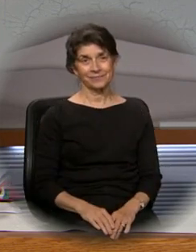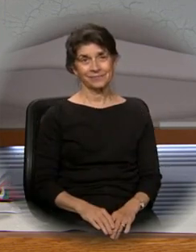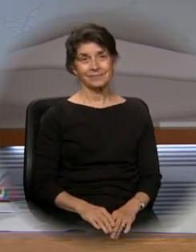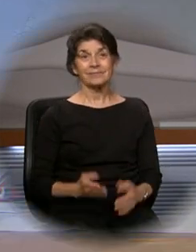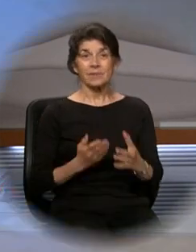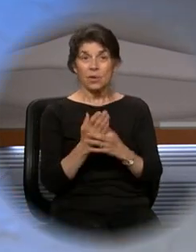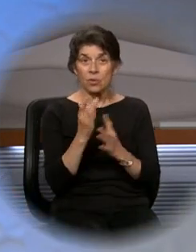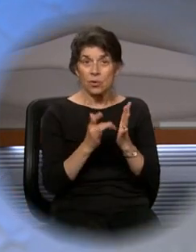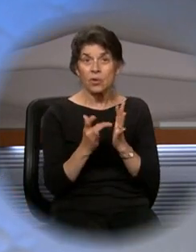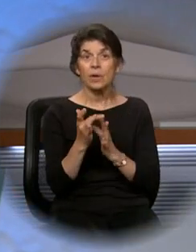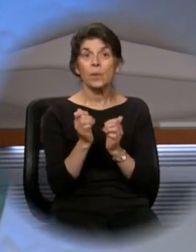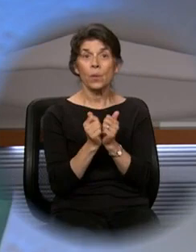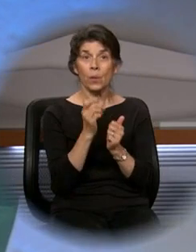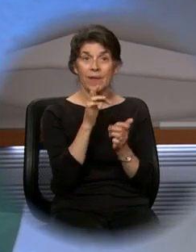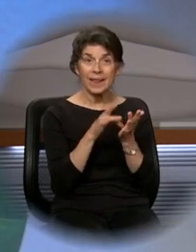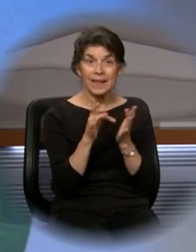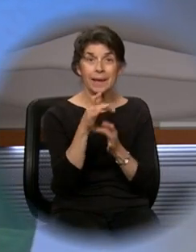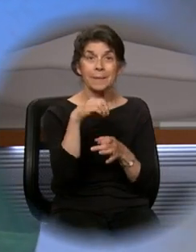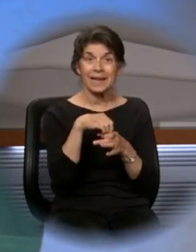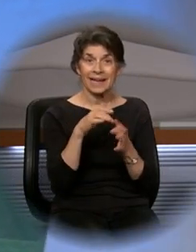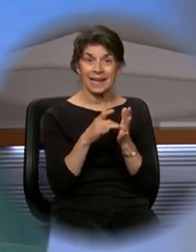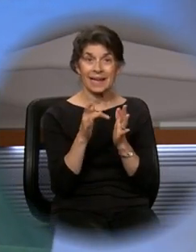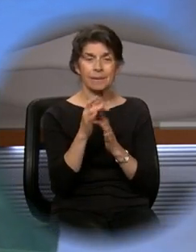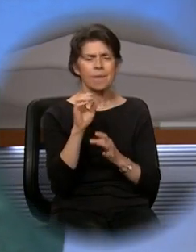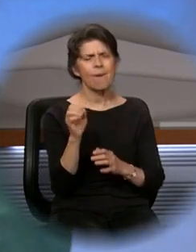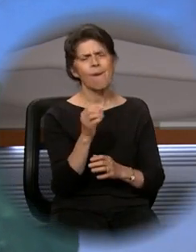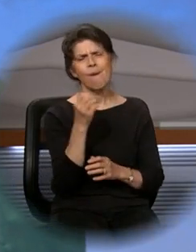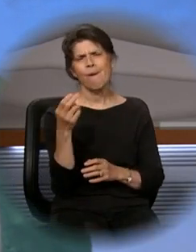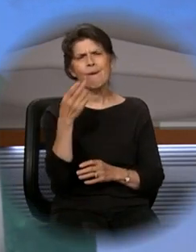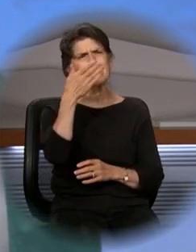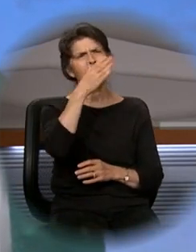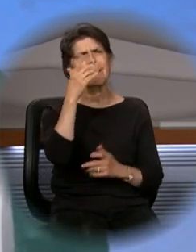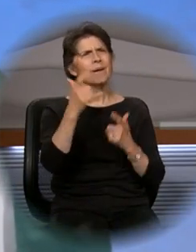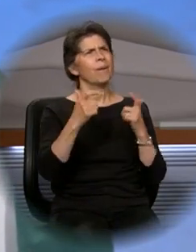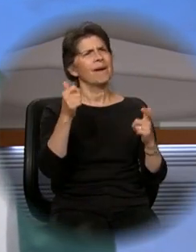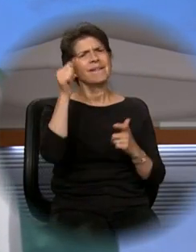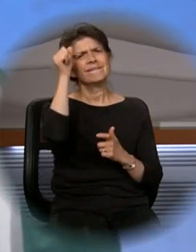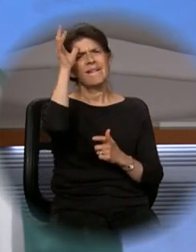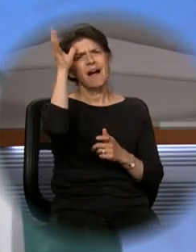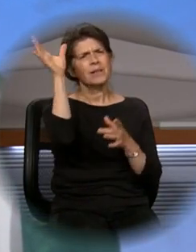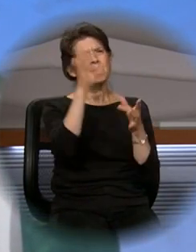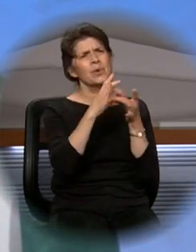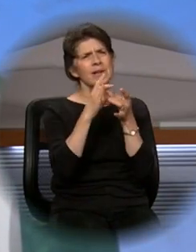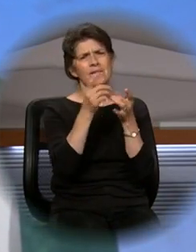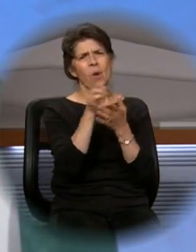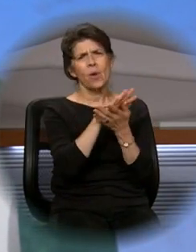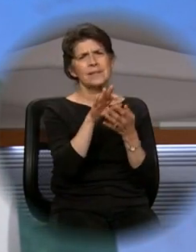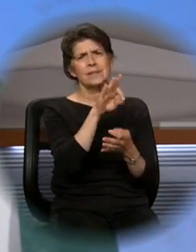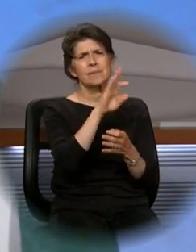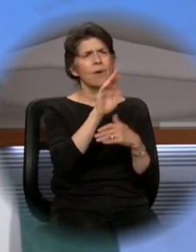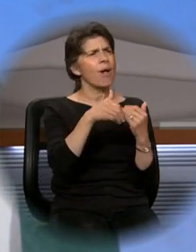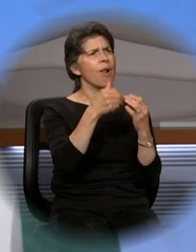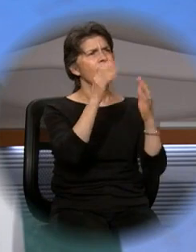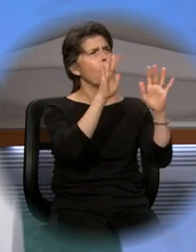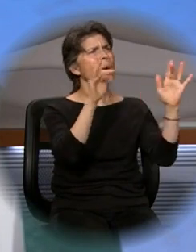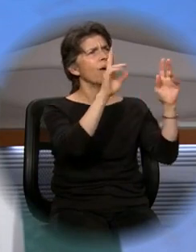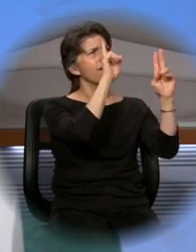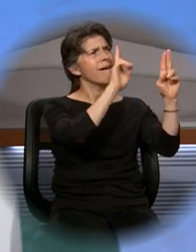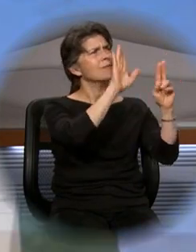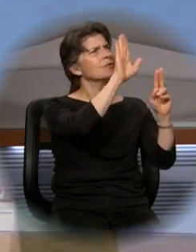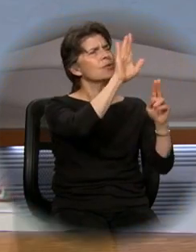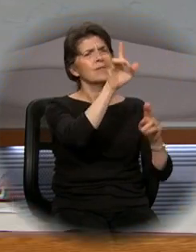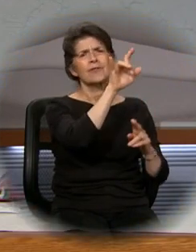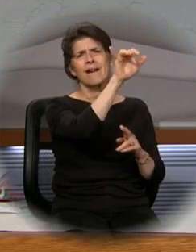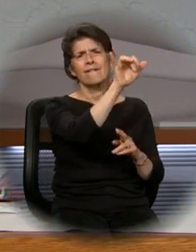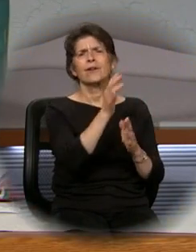through him and with him and in him, O God, almighty Father, in the unity of the Holy Spirit, all glory and honor is yours forever and